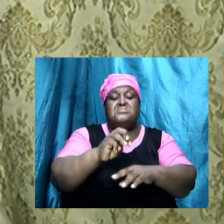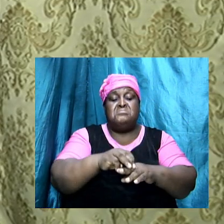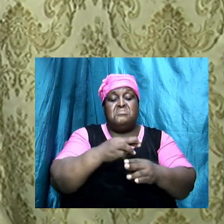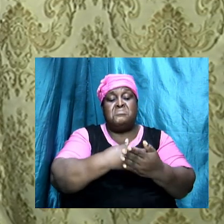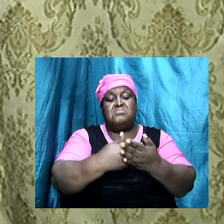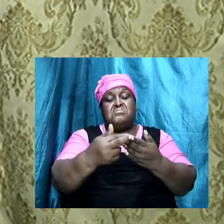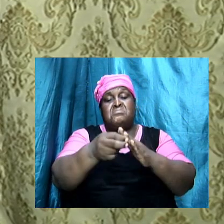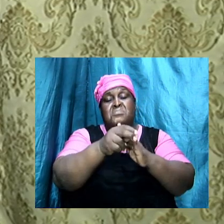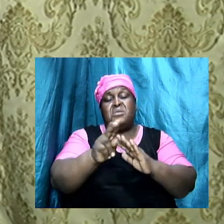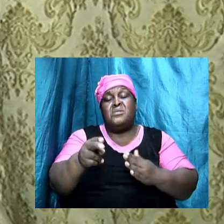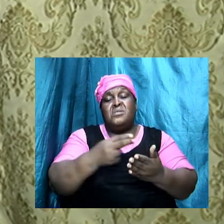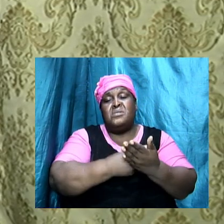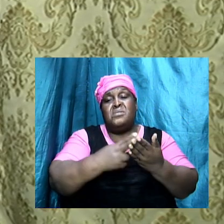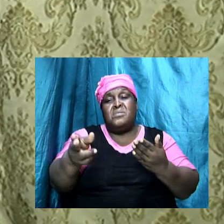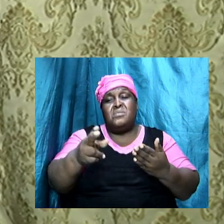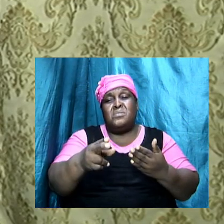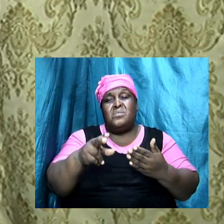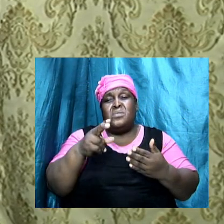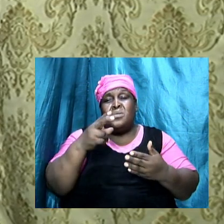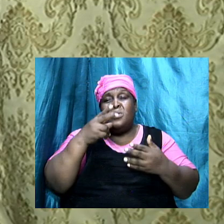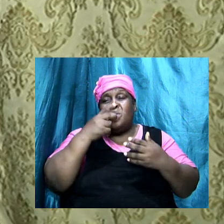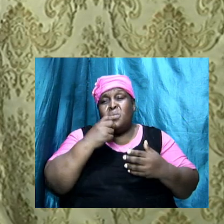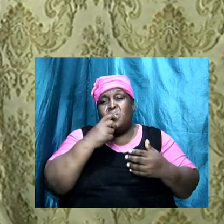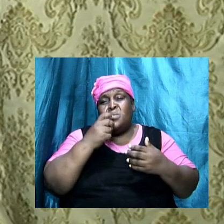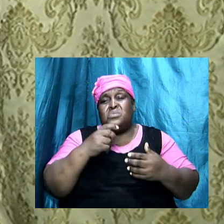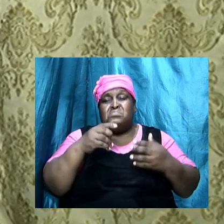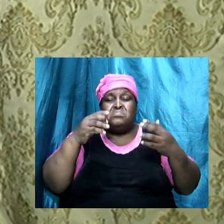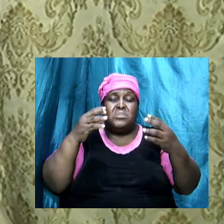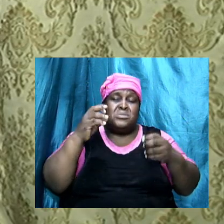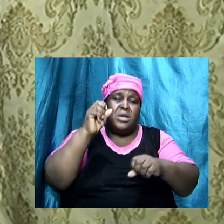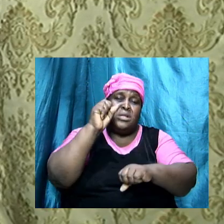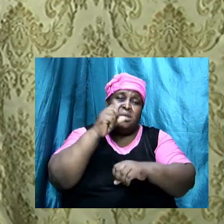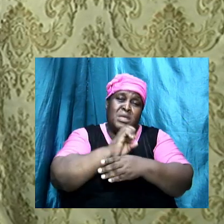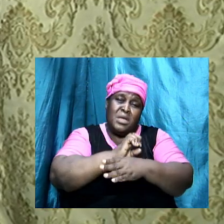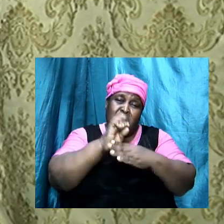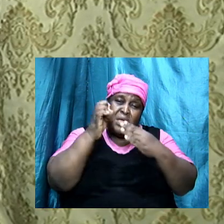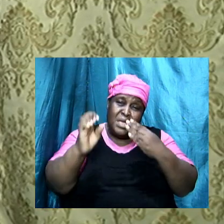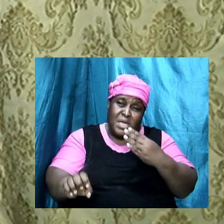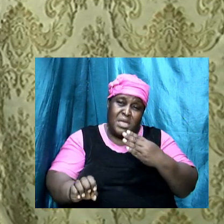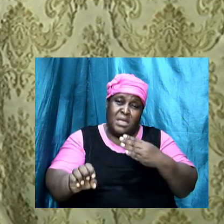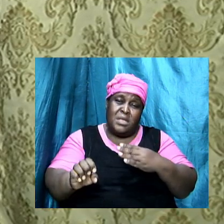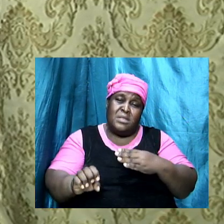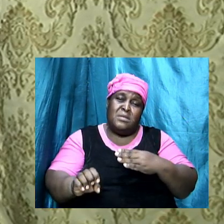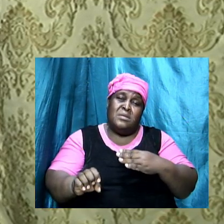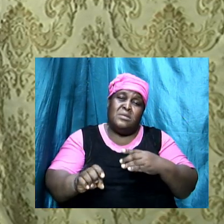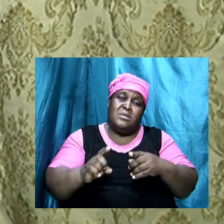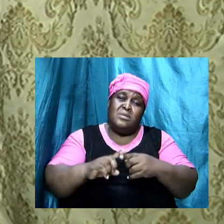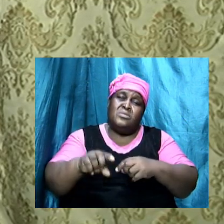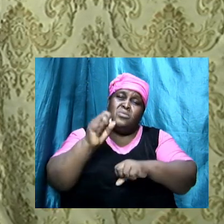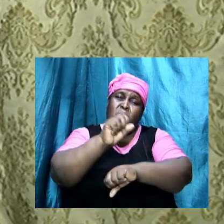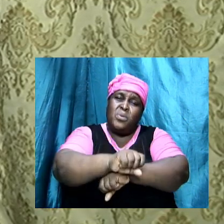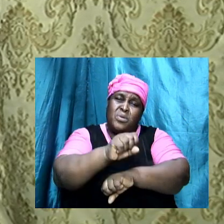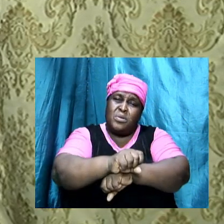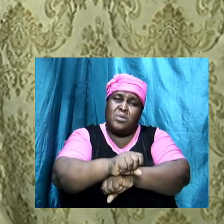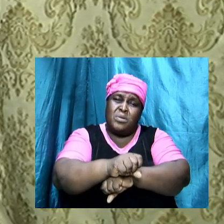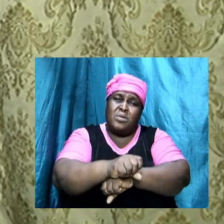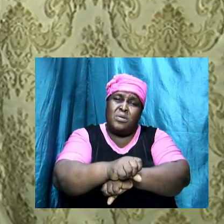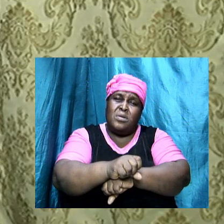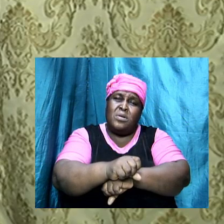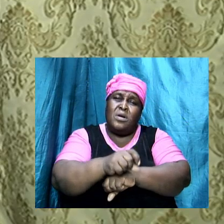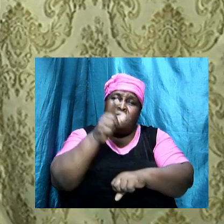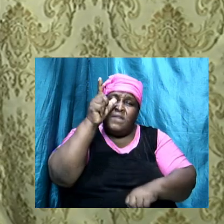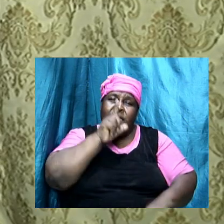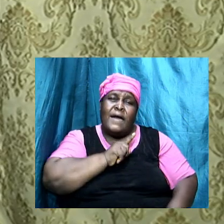shall be according to their works. Satan and his angels, we discuss. Amen.